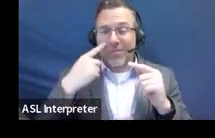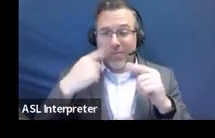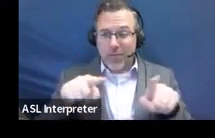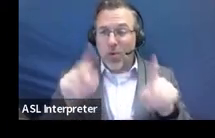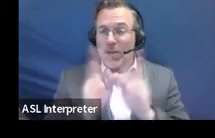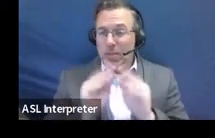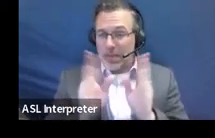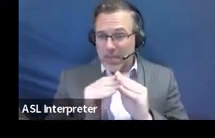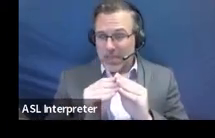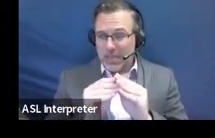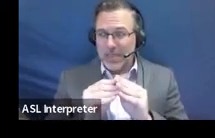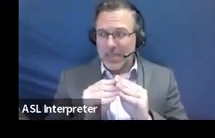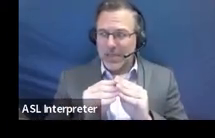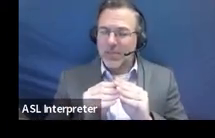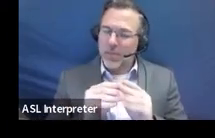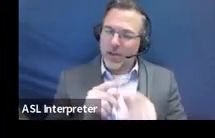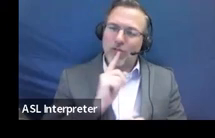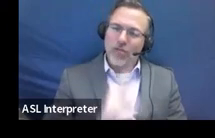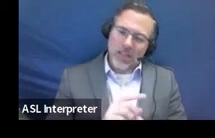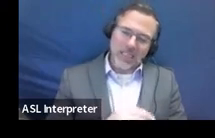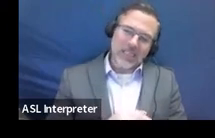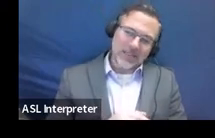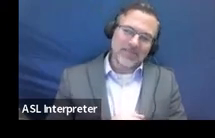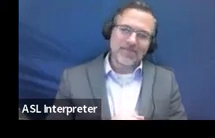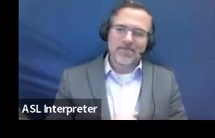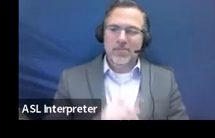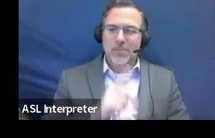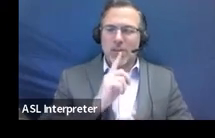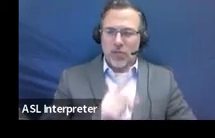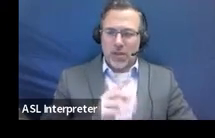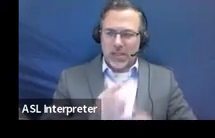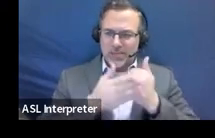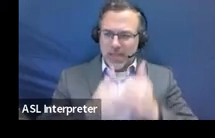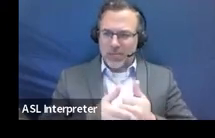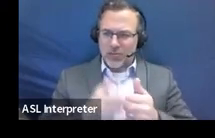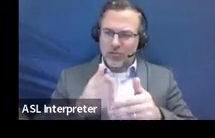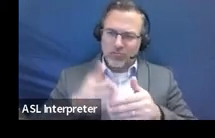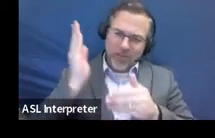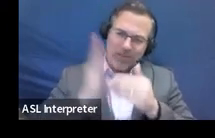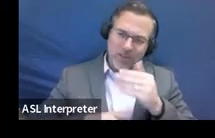people. But it really does guide you through completing the form.